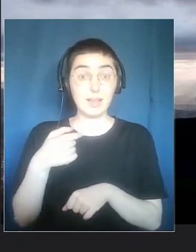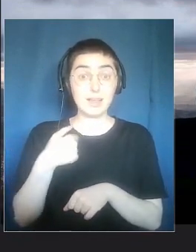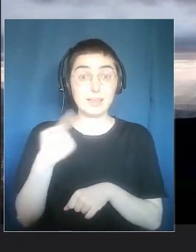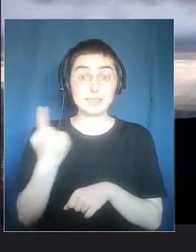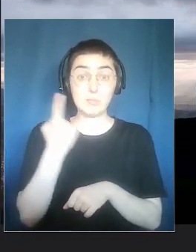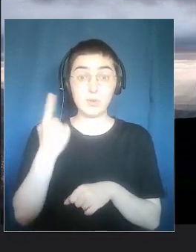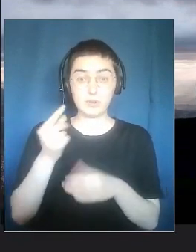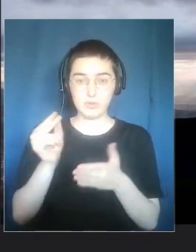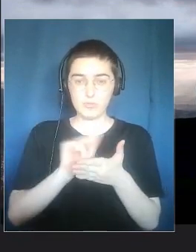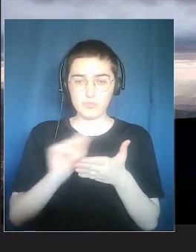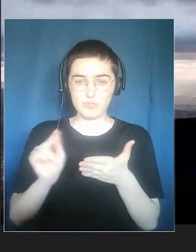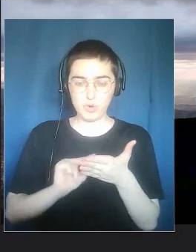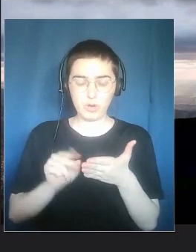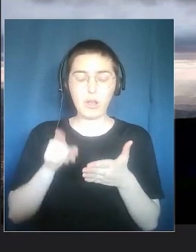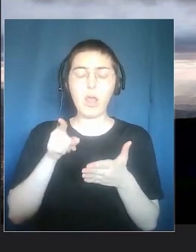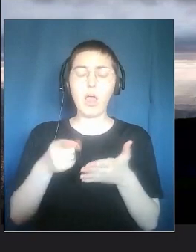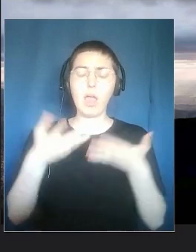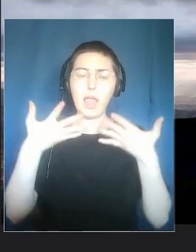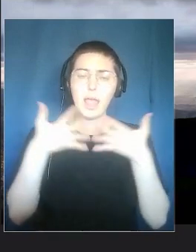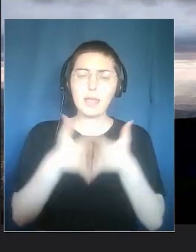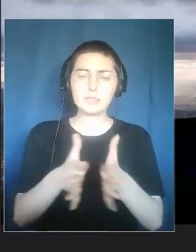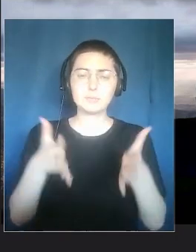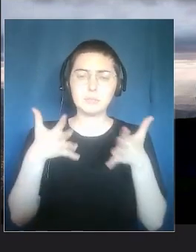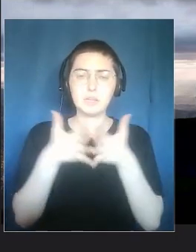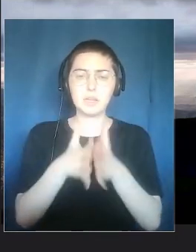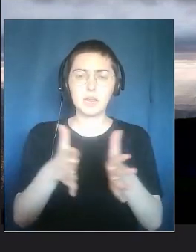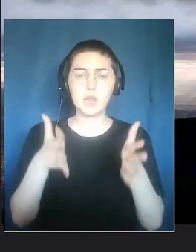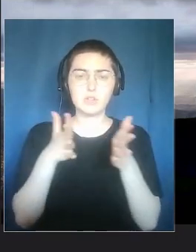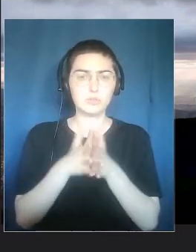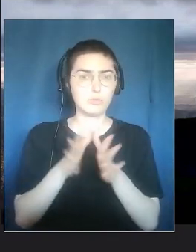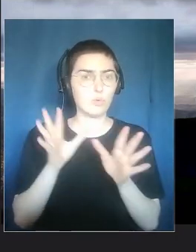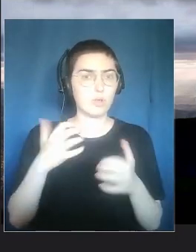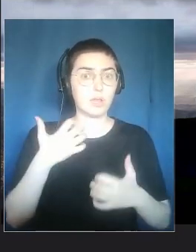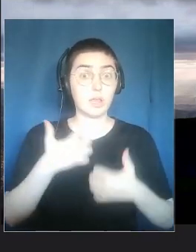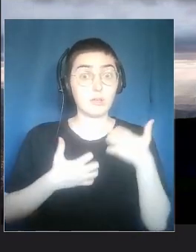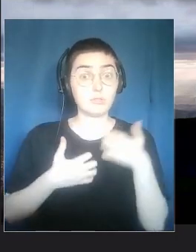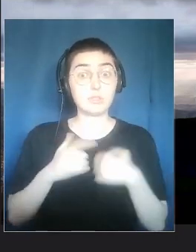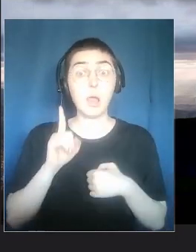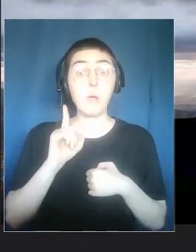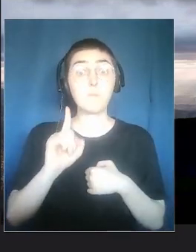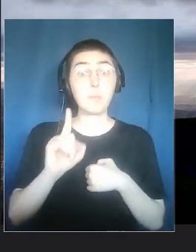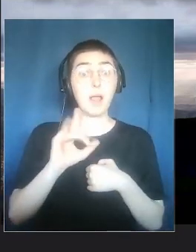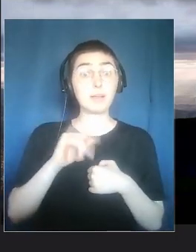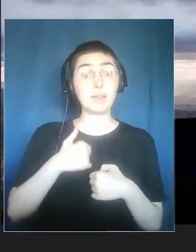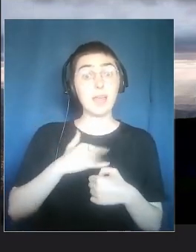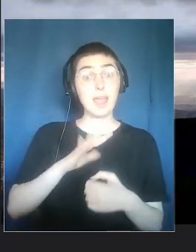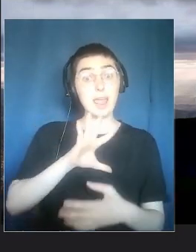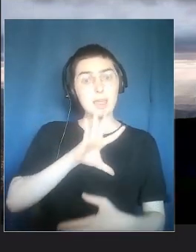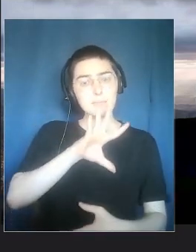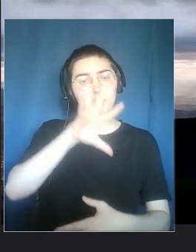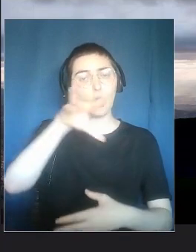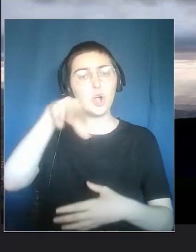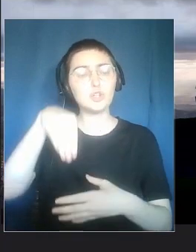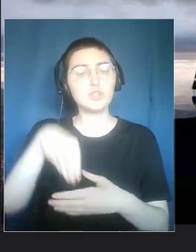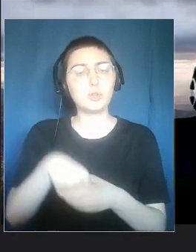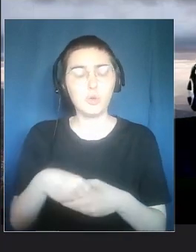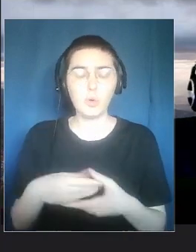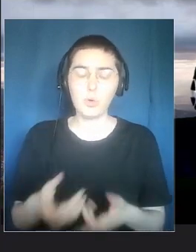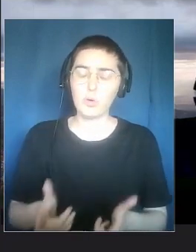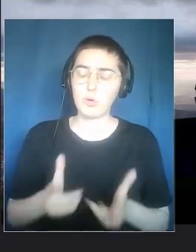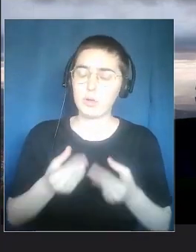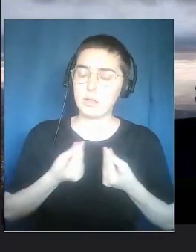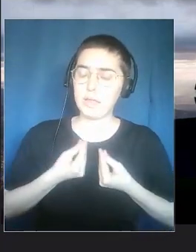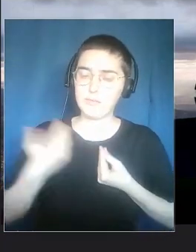wrote, in addition to the comprehensive explanation, the immersive component made a